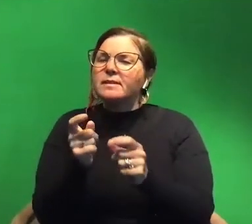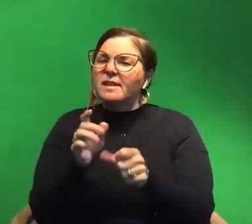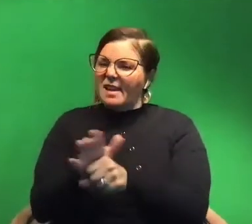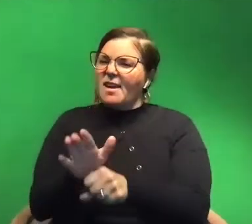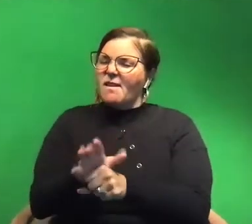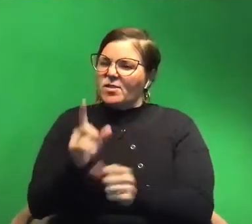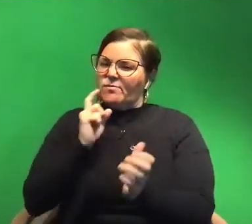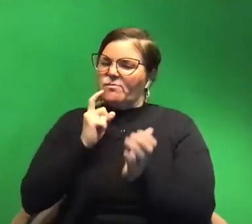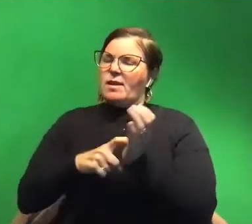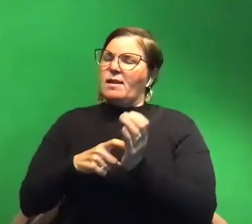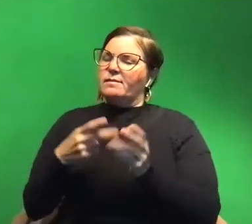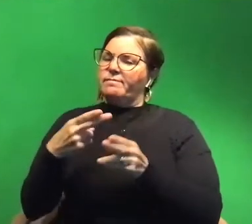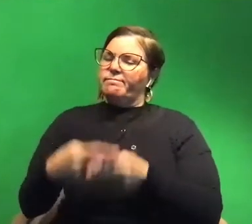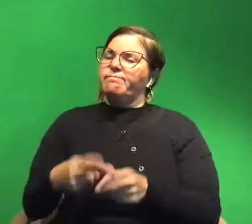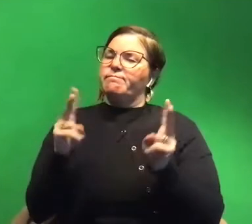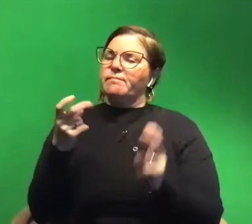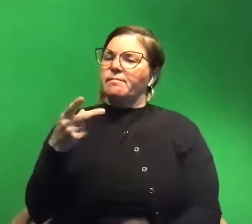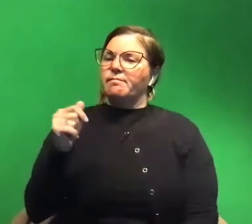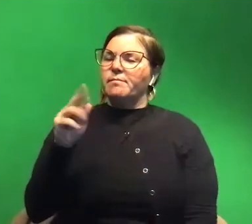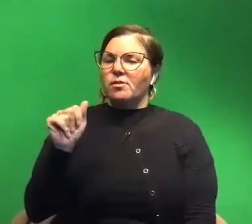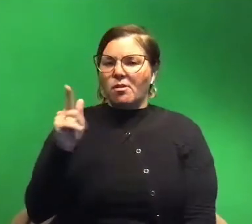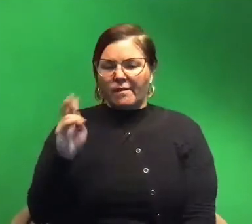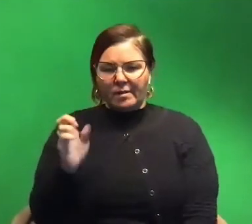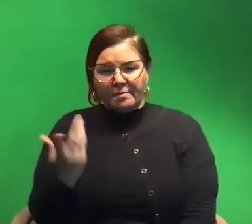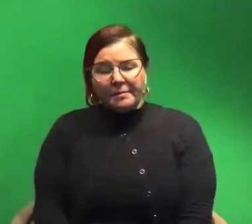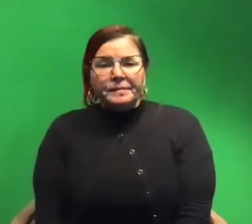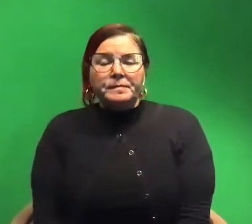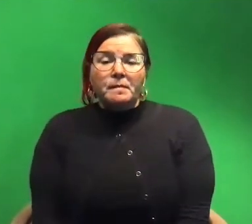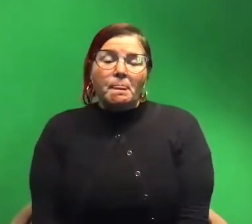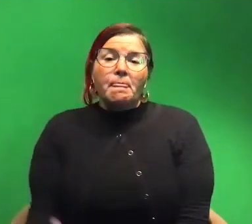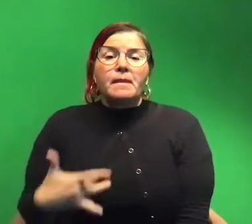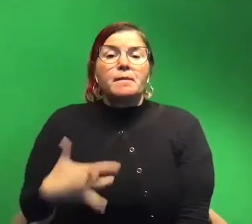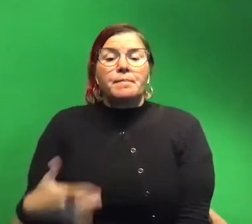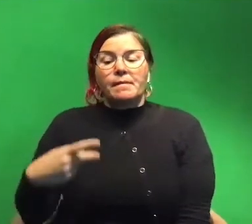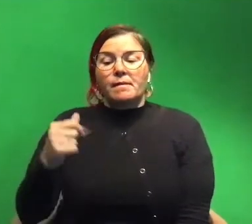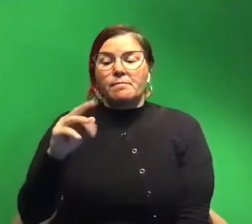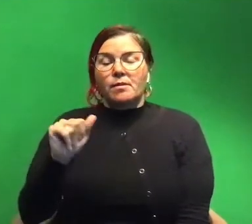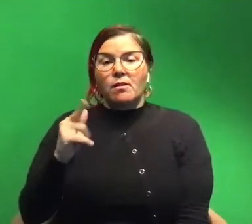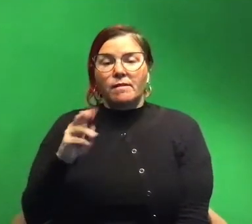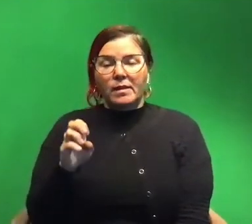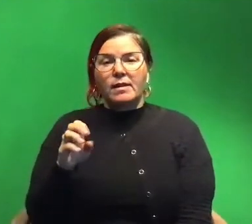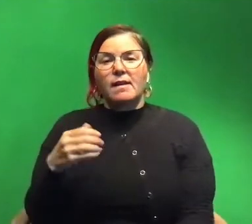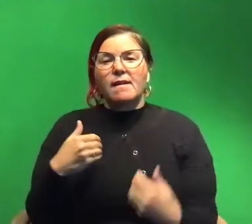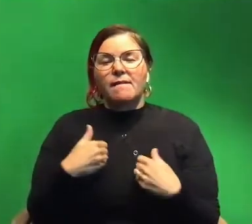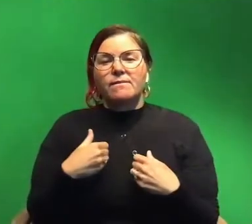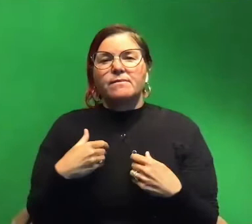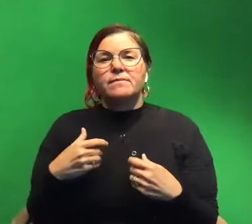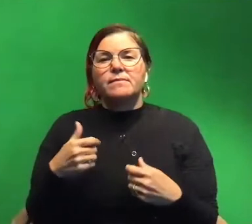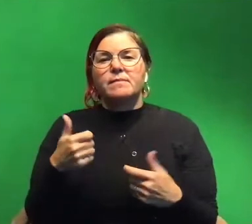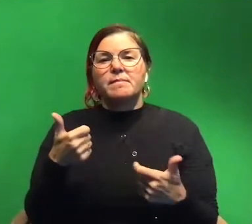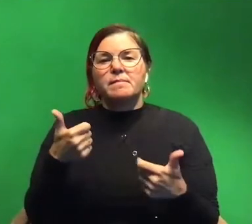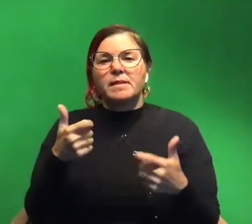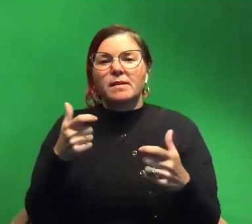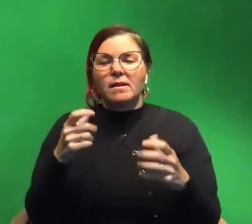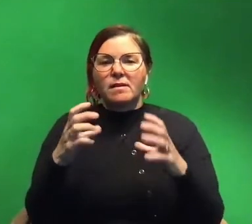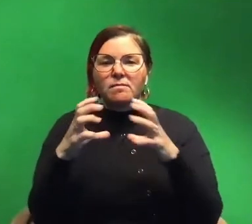this title of para larvae. So often the para larvae are gonna have these kind of like big round fat